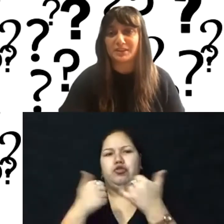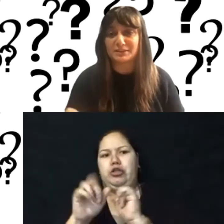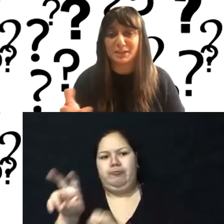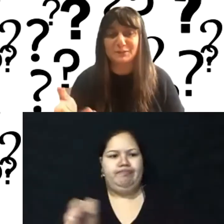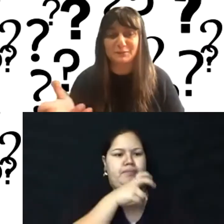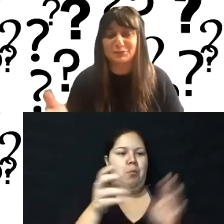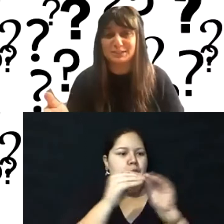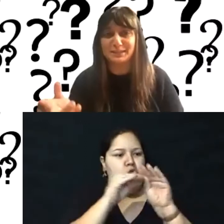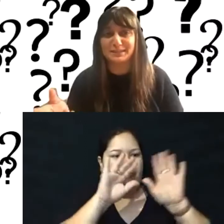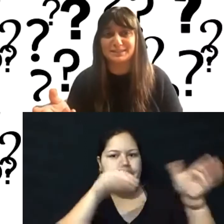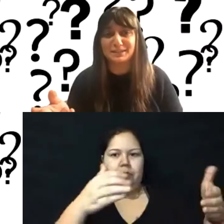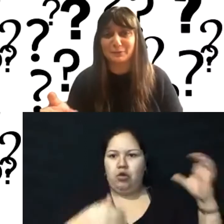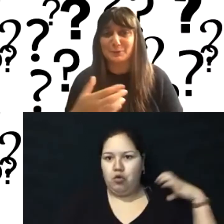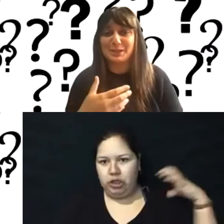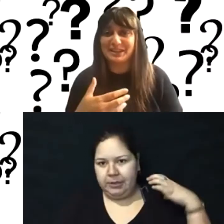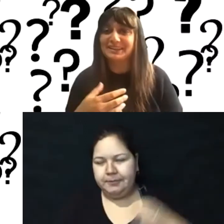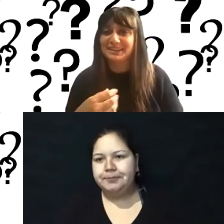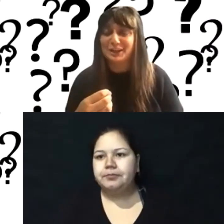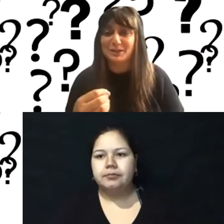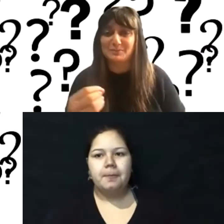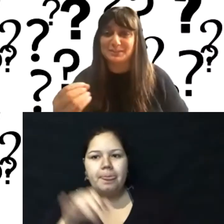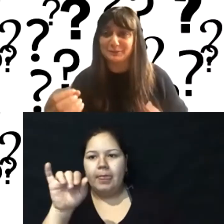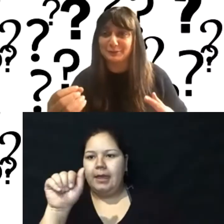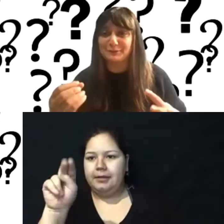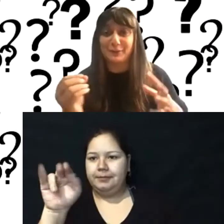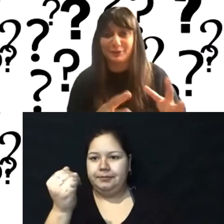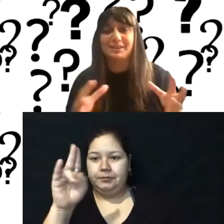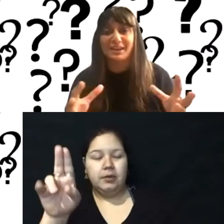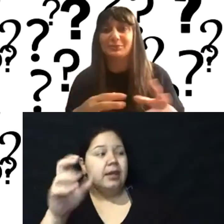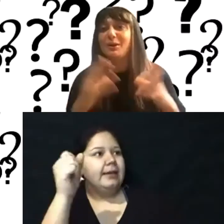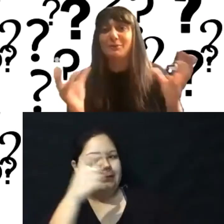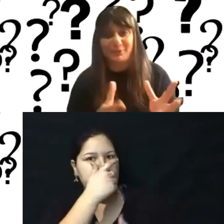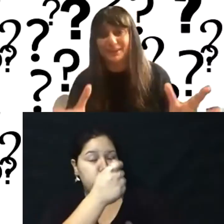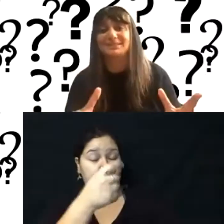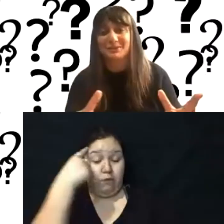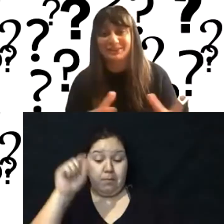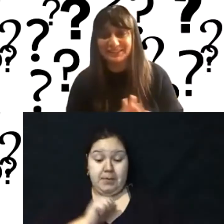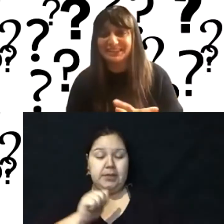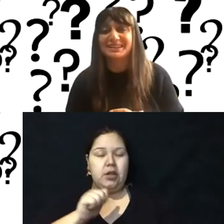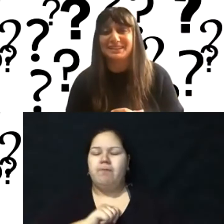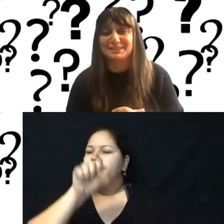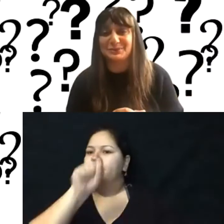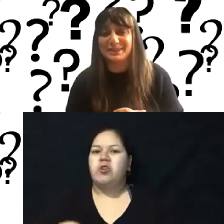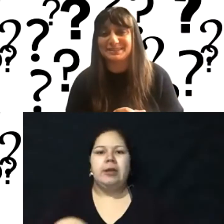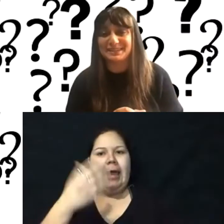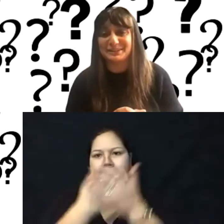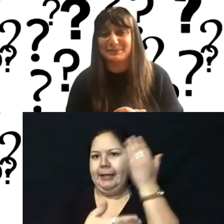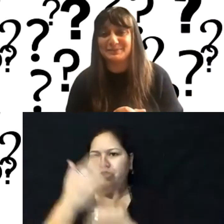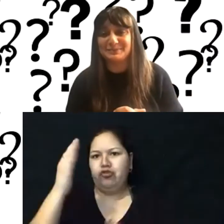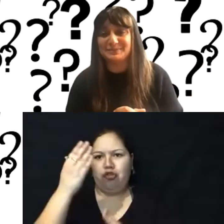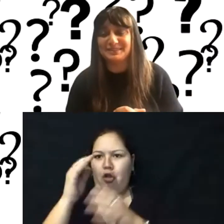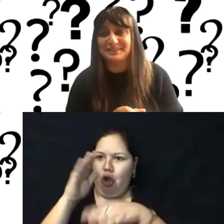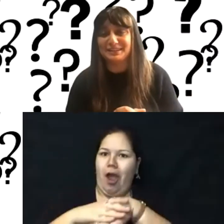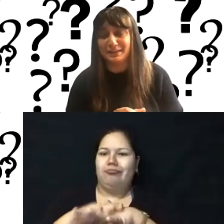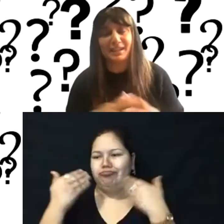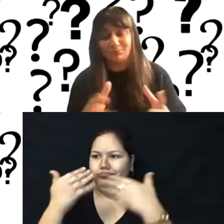Great. And it's kind of interesting because for me, I'm definitely very, I love the hands-on. And so that's, um,